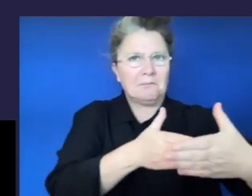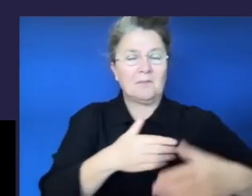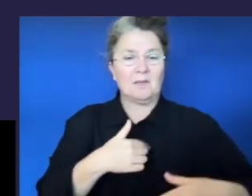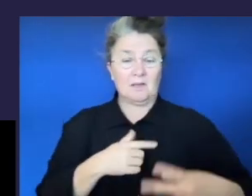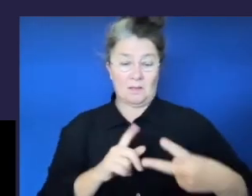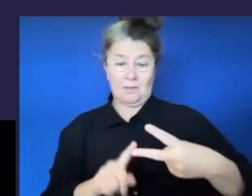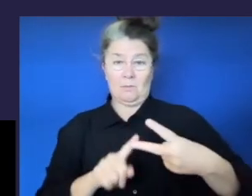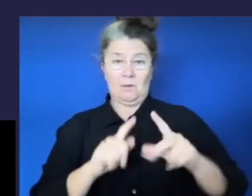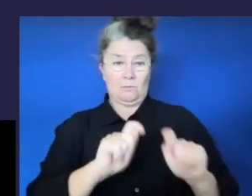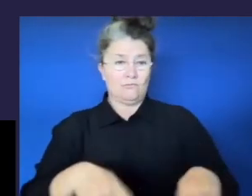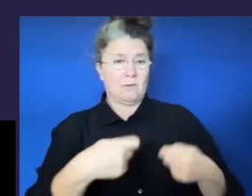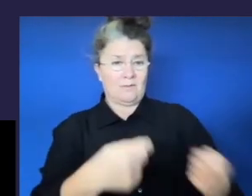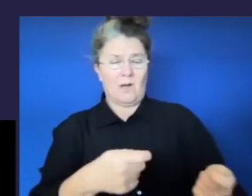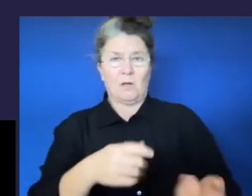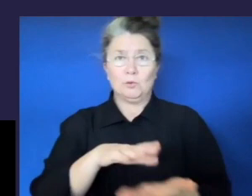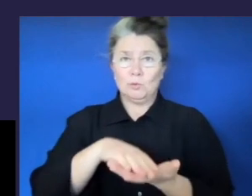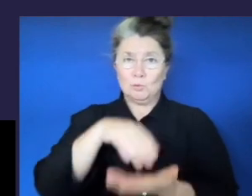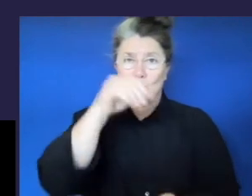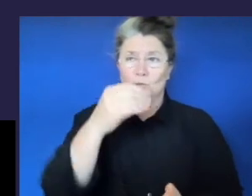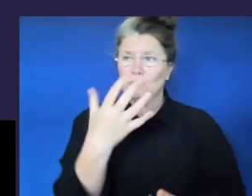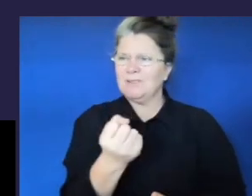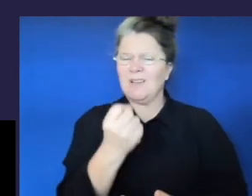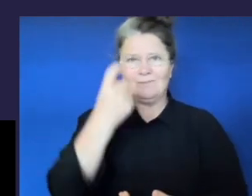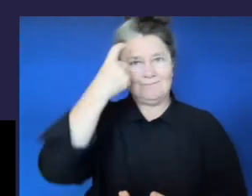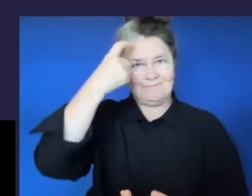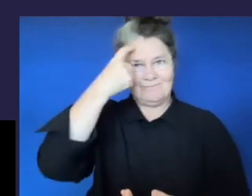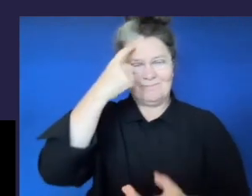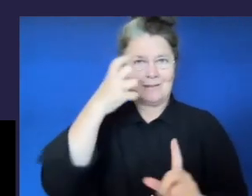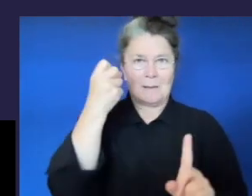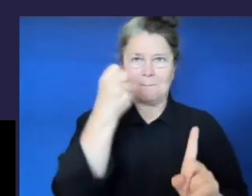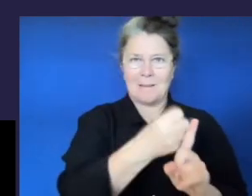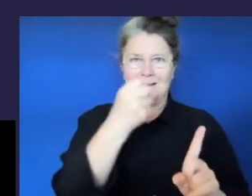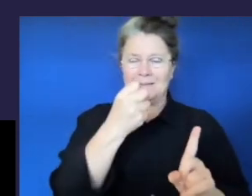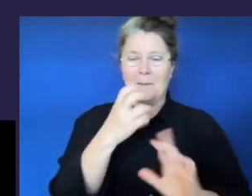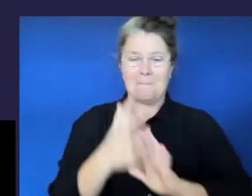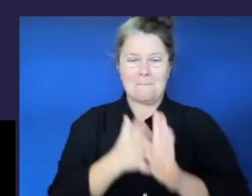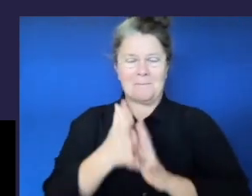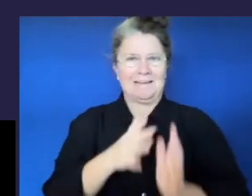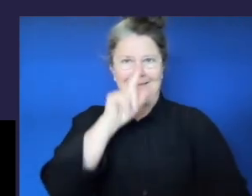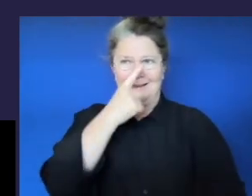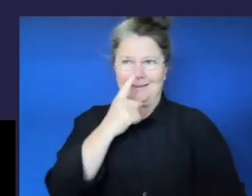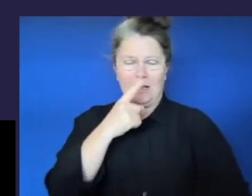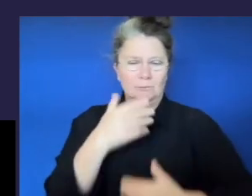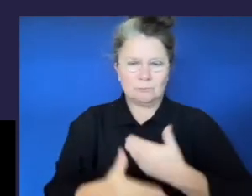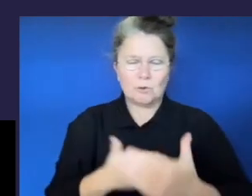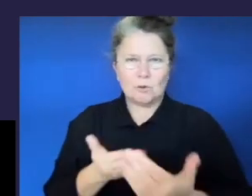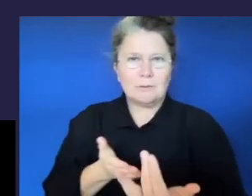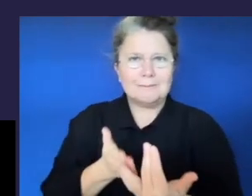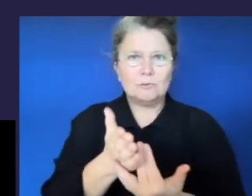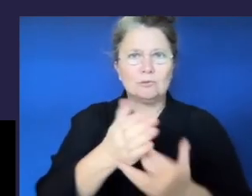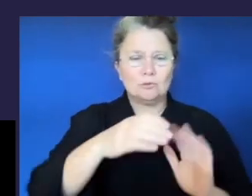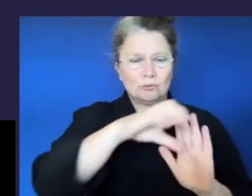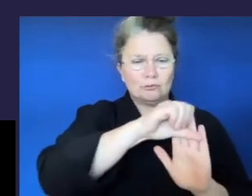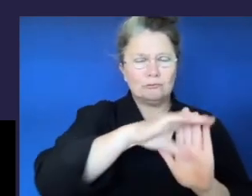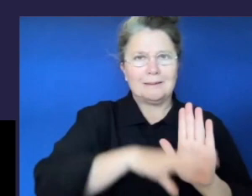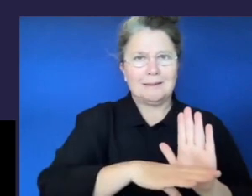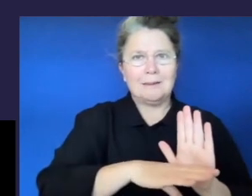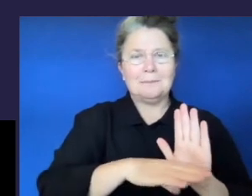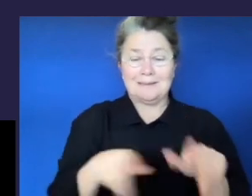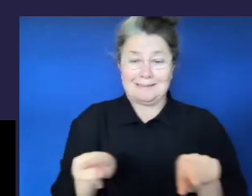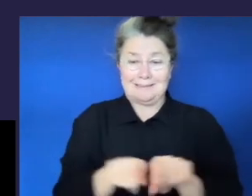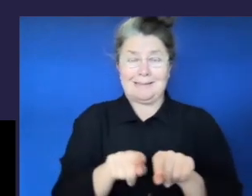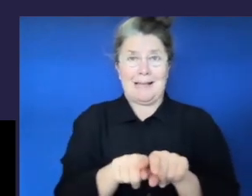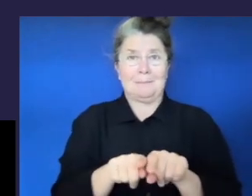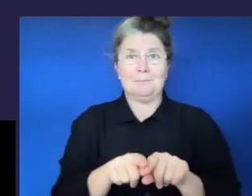experience cognitive impacts that affect their ability to progress through curriculum complexities and amounts at the same rate as their non